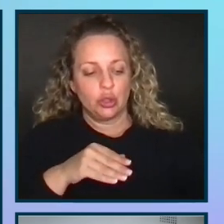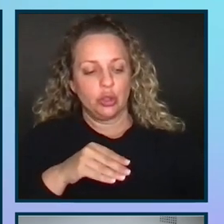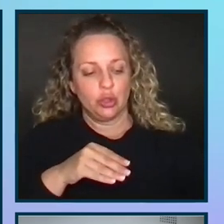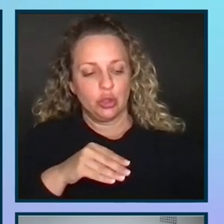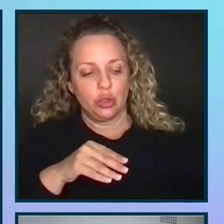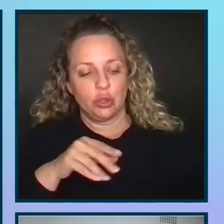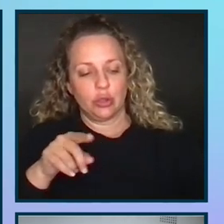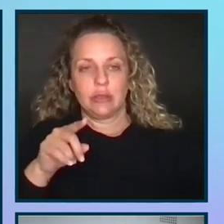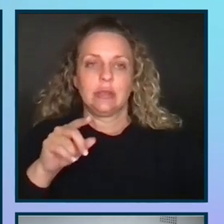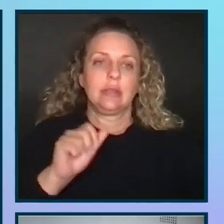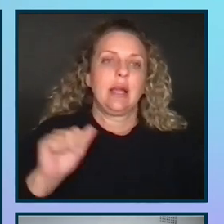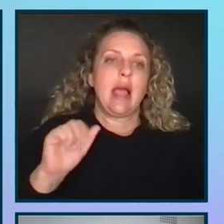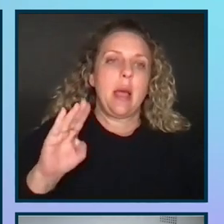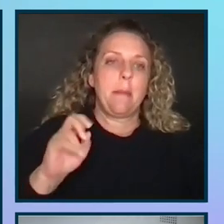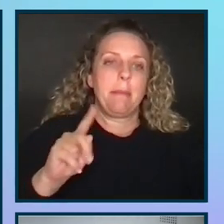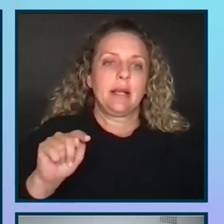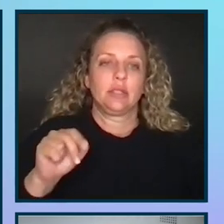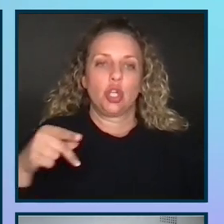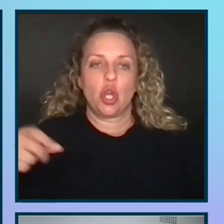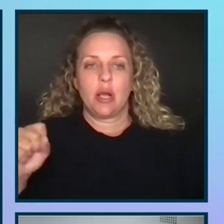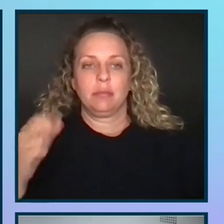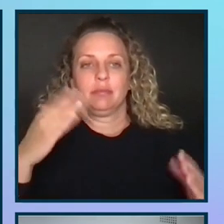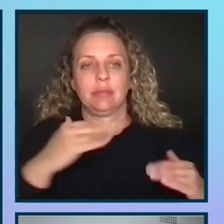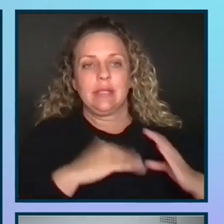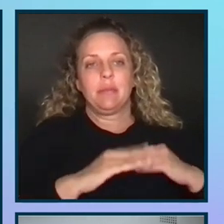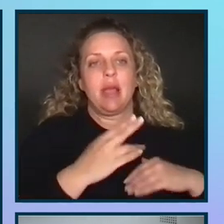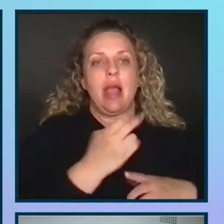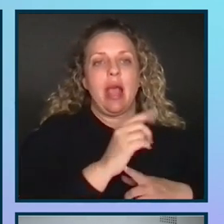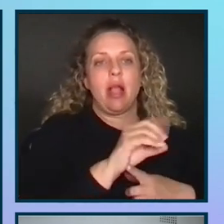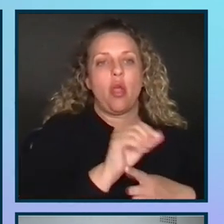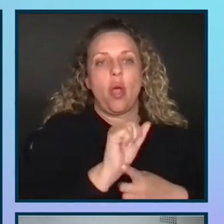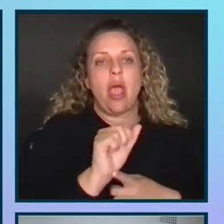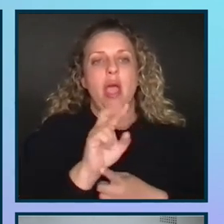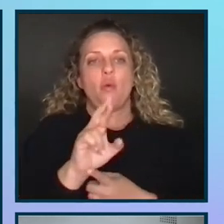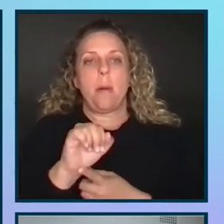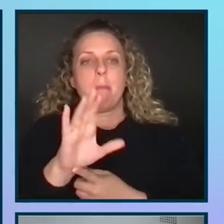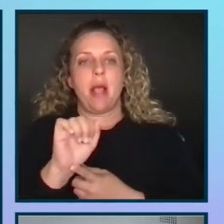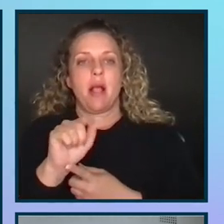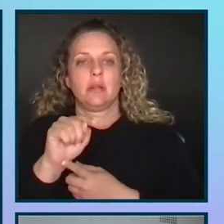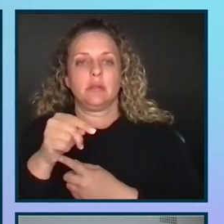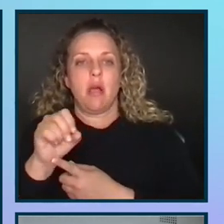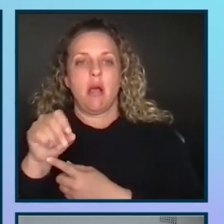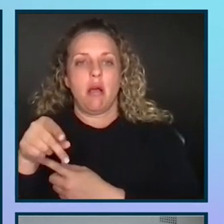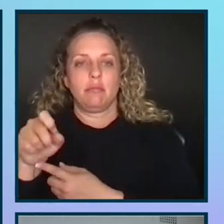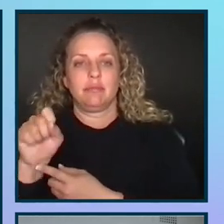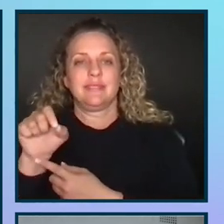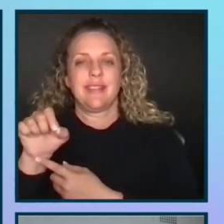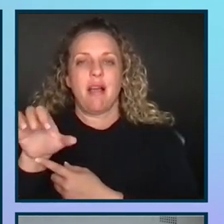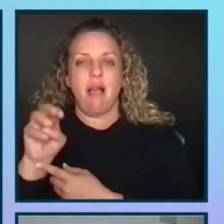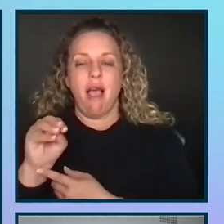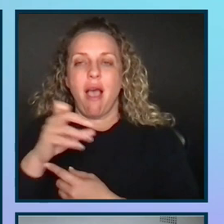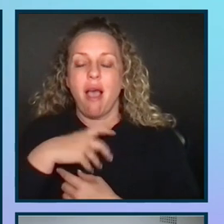or by my email, which is hello at Rebecca Topps.com. I hope you enjoyed it. And I'm excited to hear